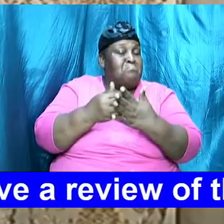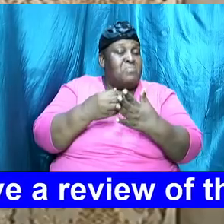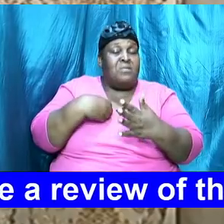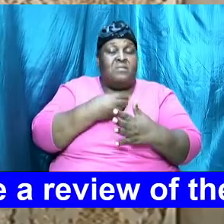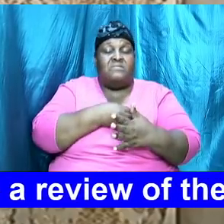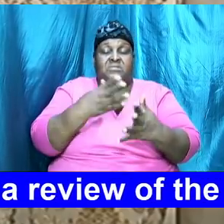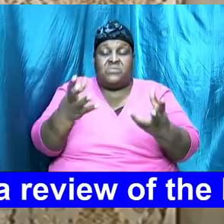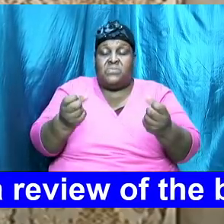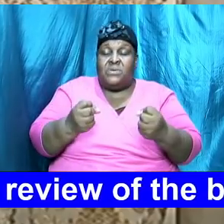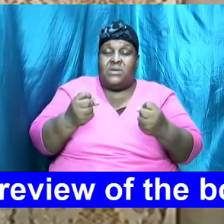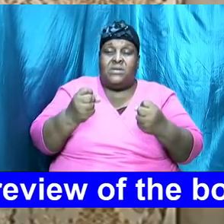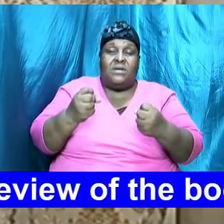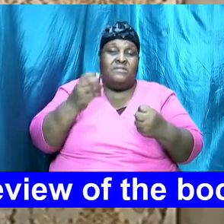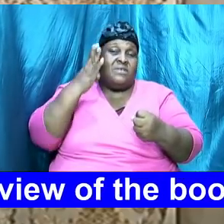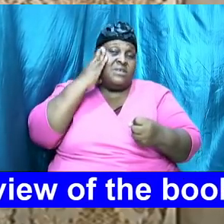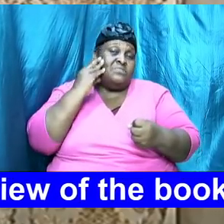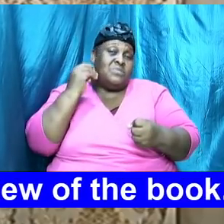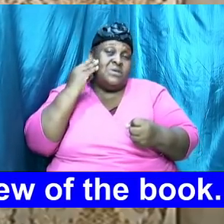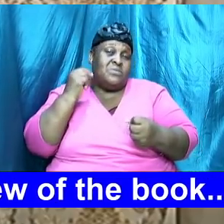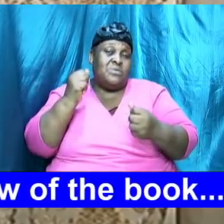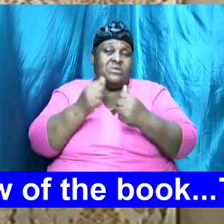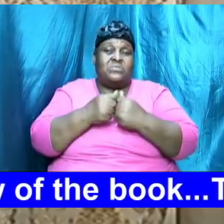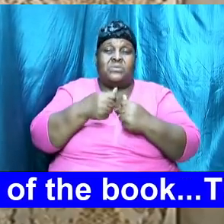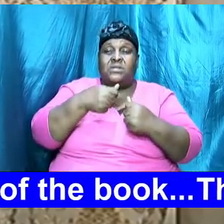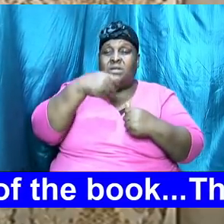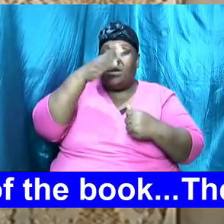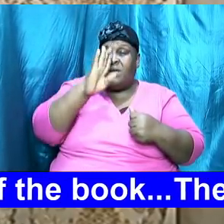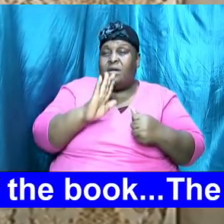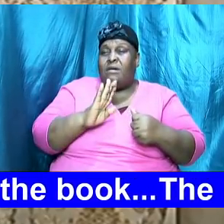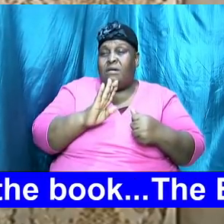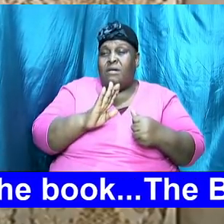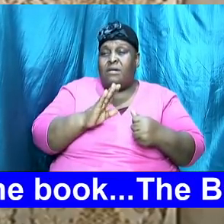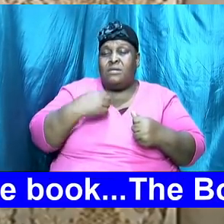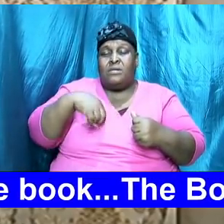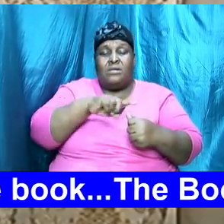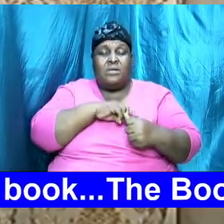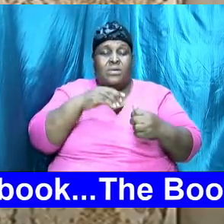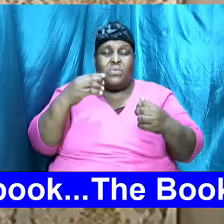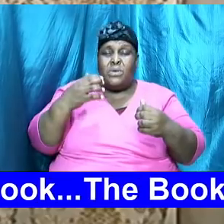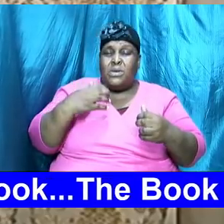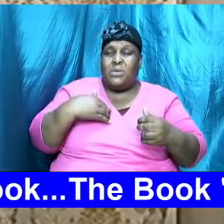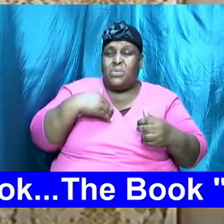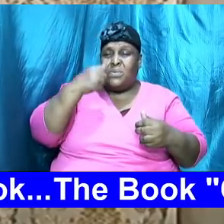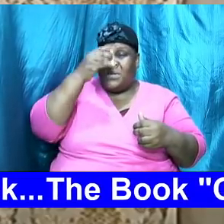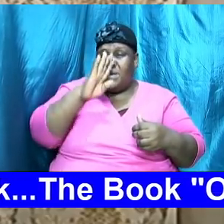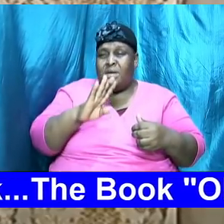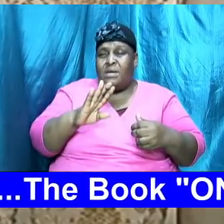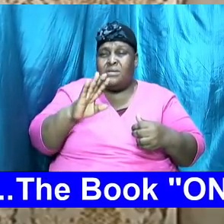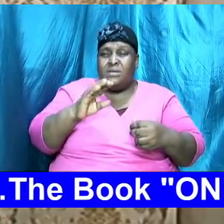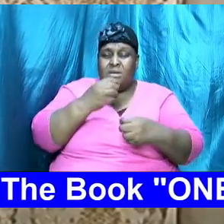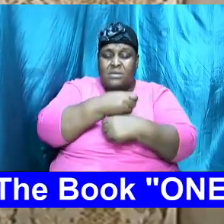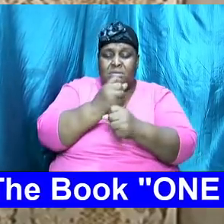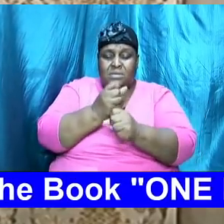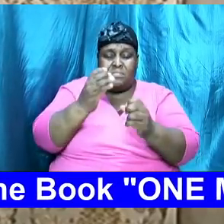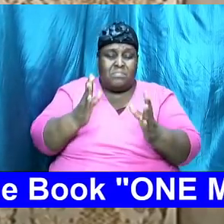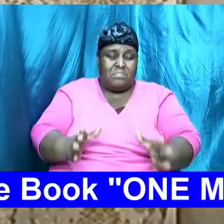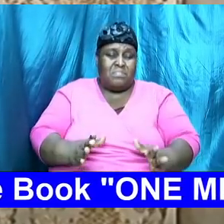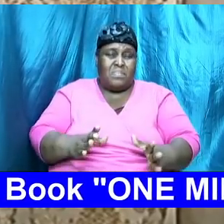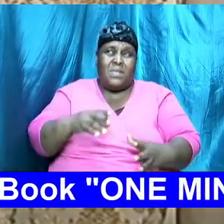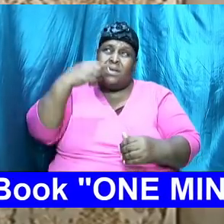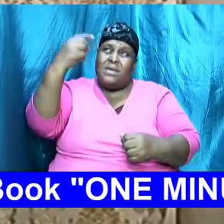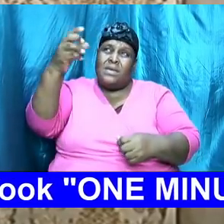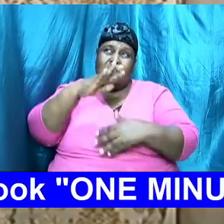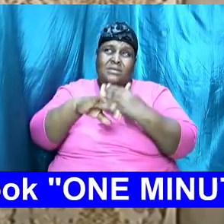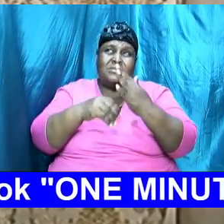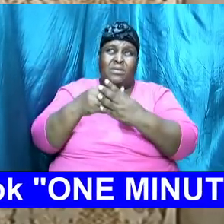experience with the Almighty. We know that He is the Creator. We know that He is the Maker. We know that He is Almighty,